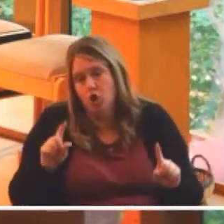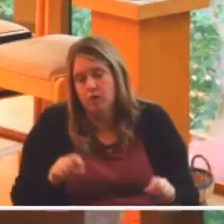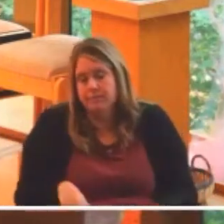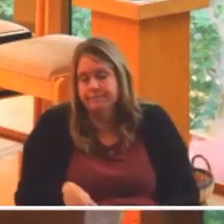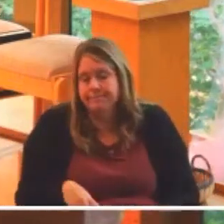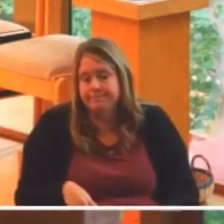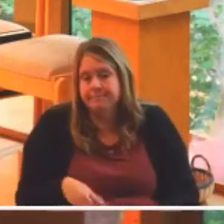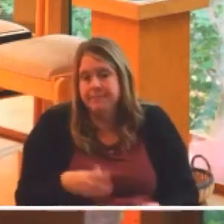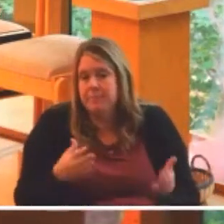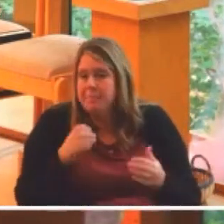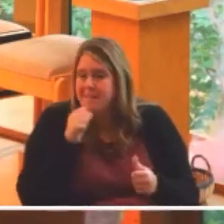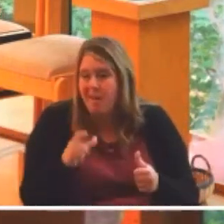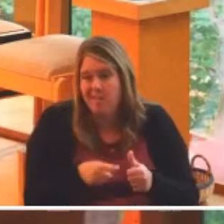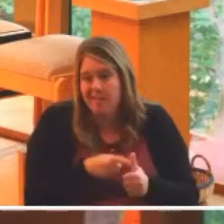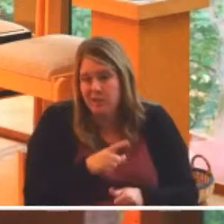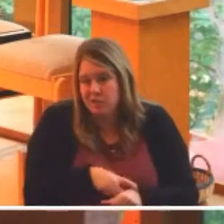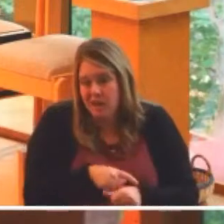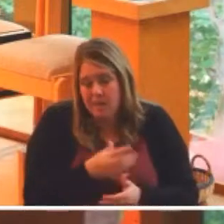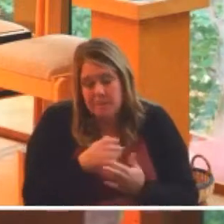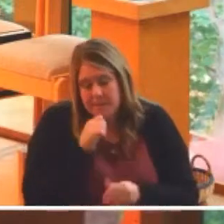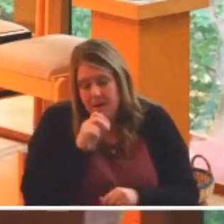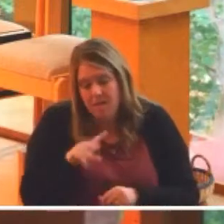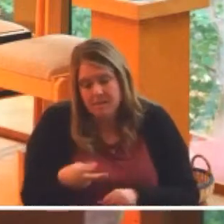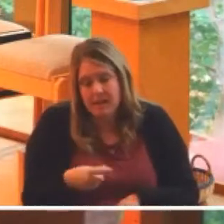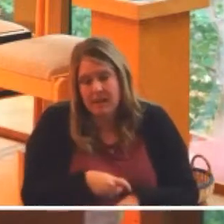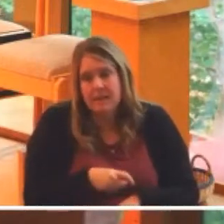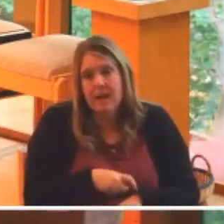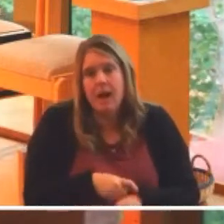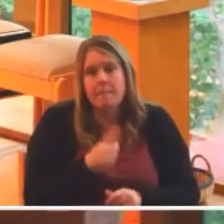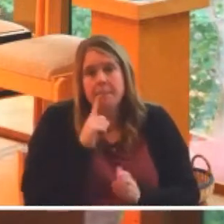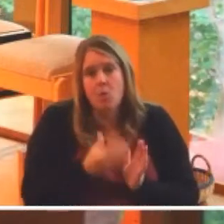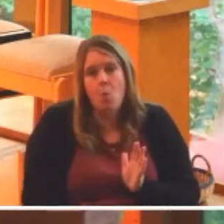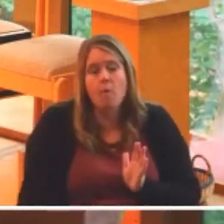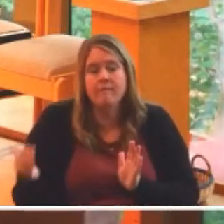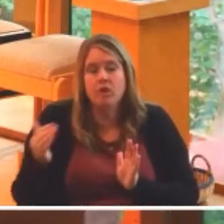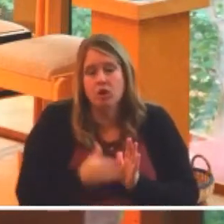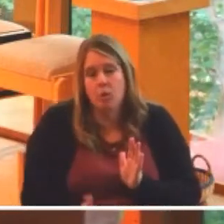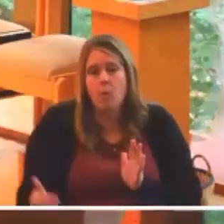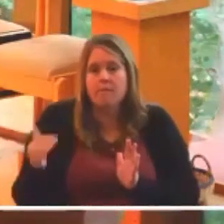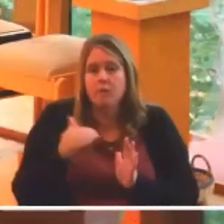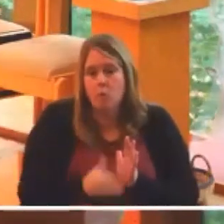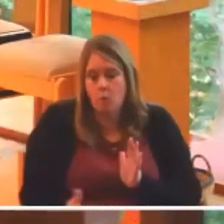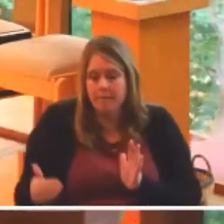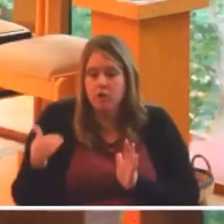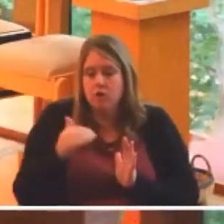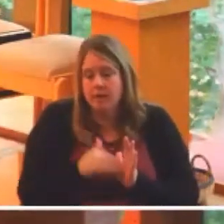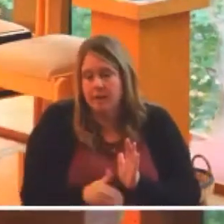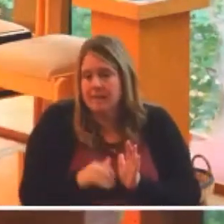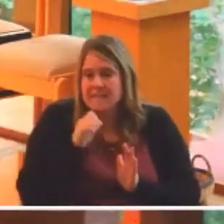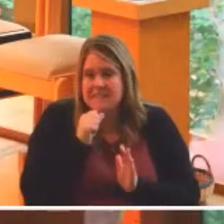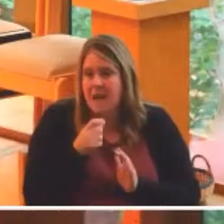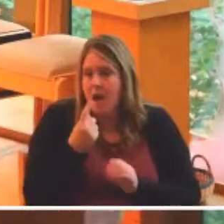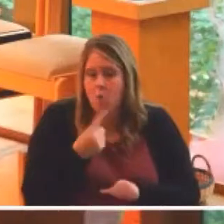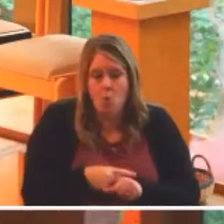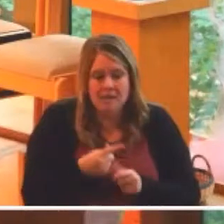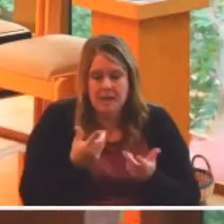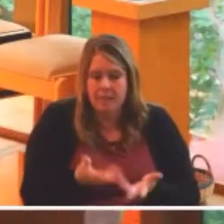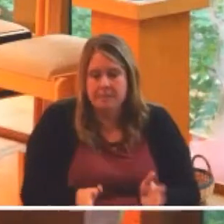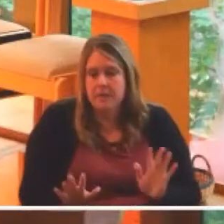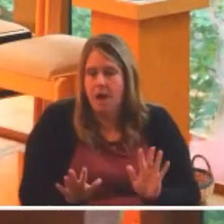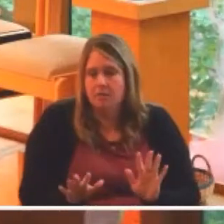the first time, maybe not the second, but over and over and over again, this is not a one-and-done thing.